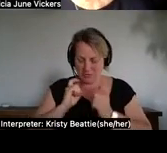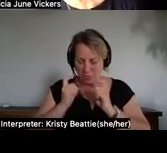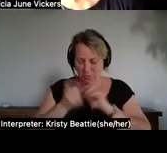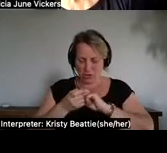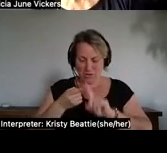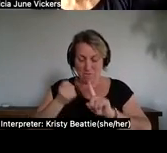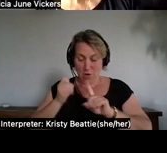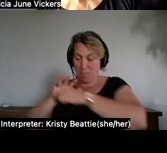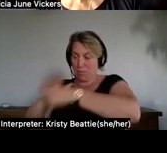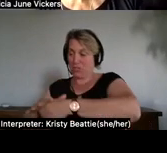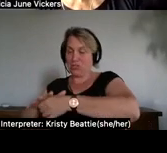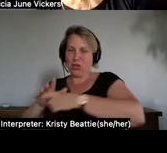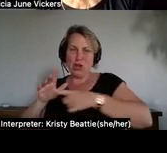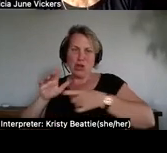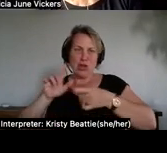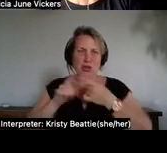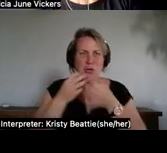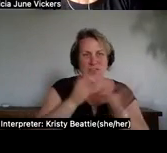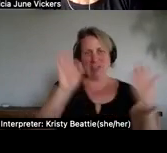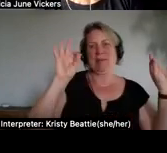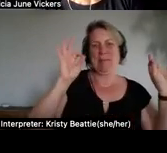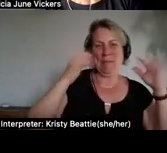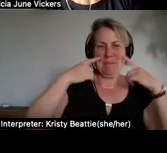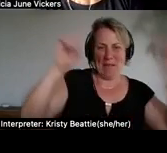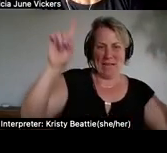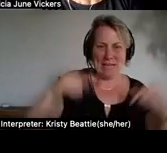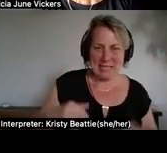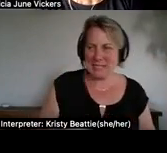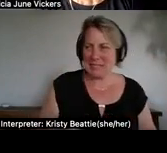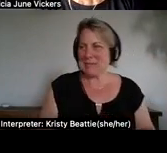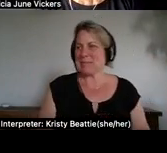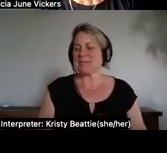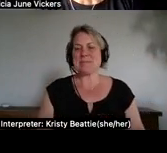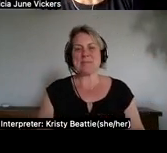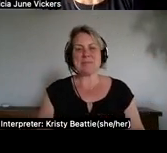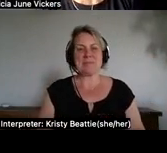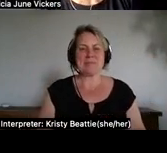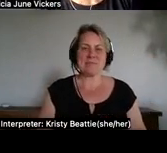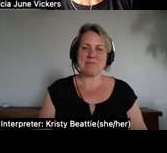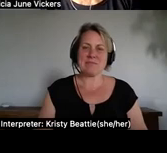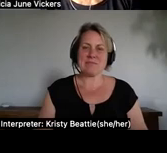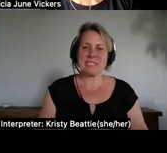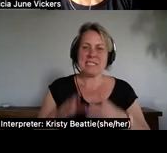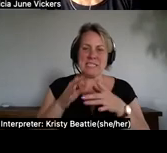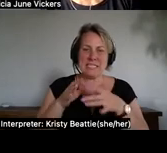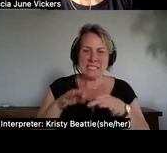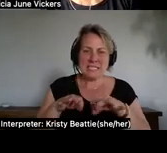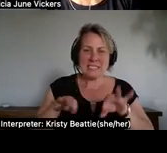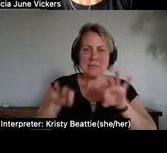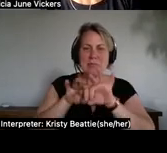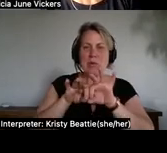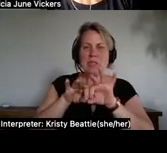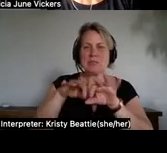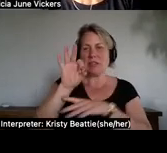think what's significant and what frere says comes back to both the oppressor and the oppressed